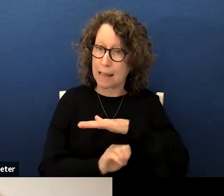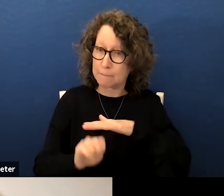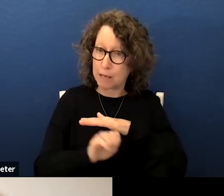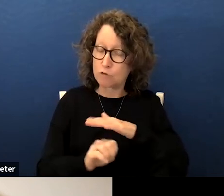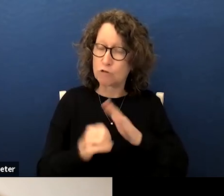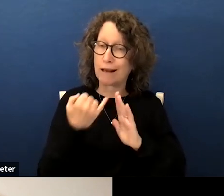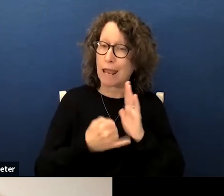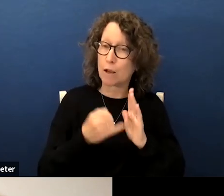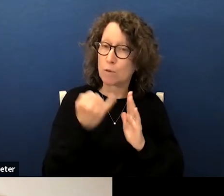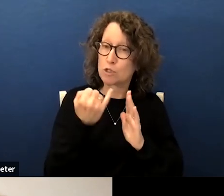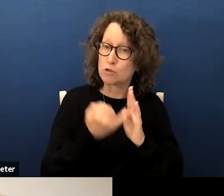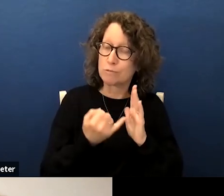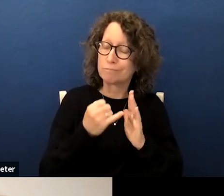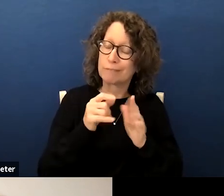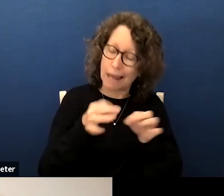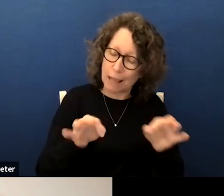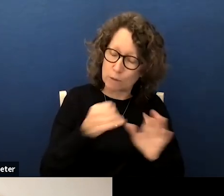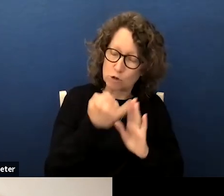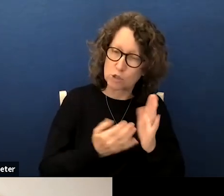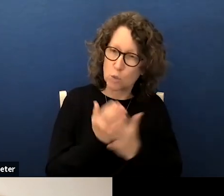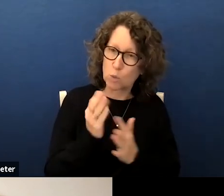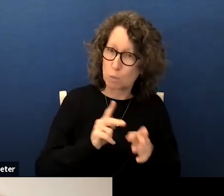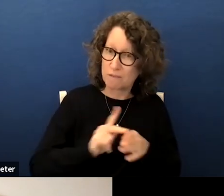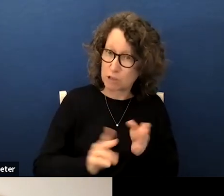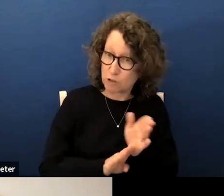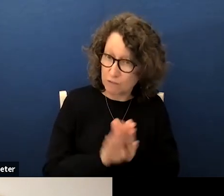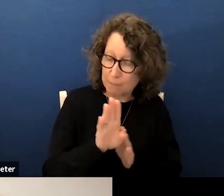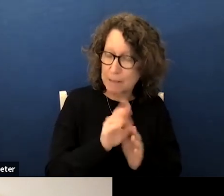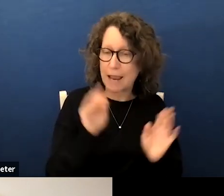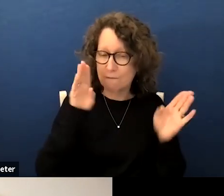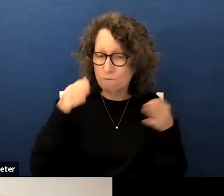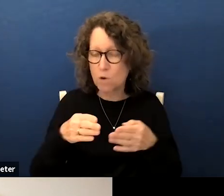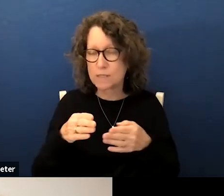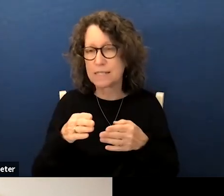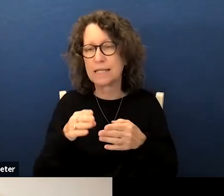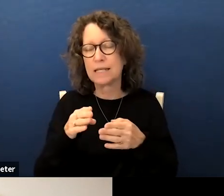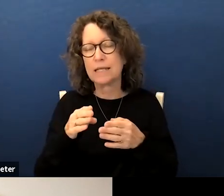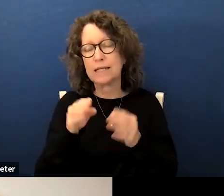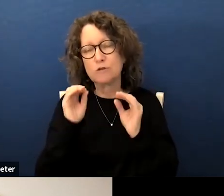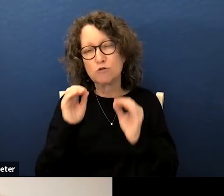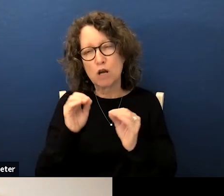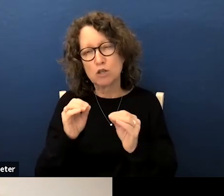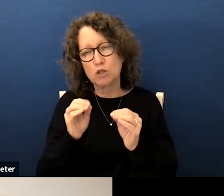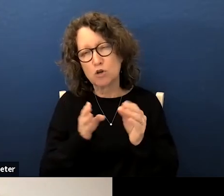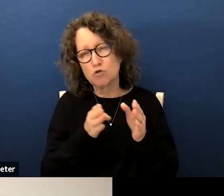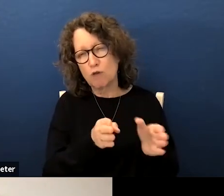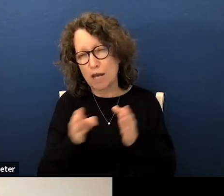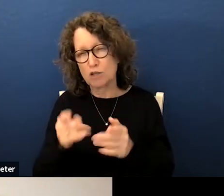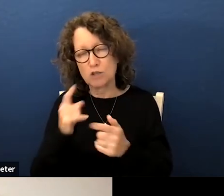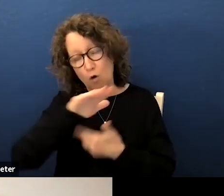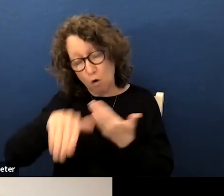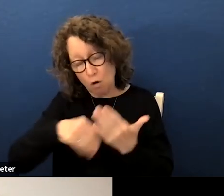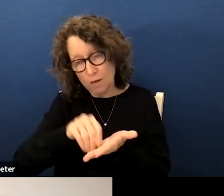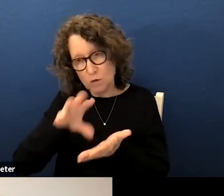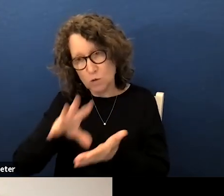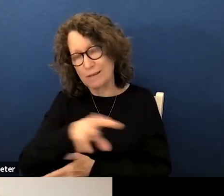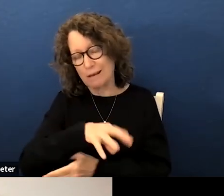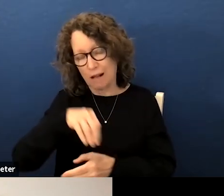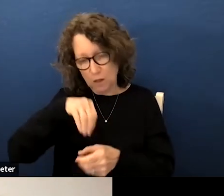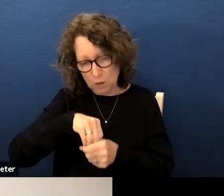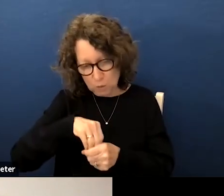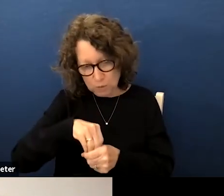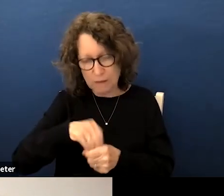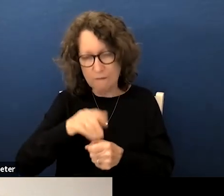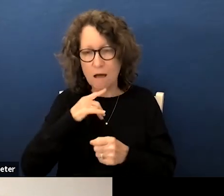arts through professional development and focusing instructional strategies for all students inclusive of